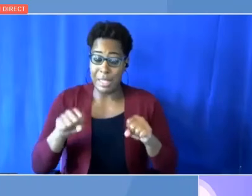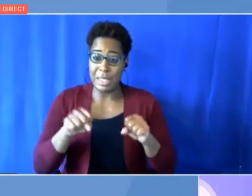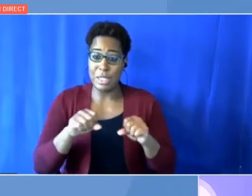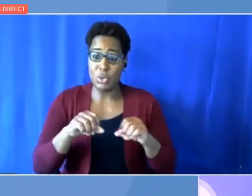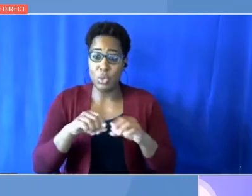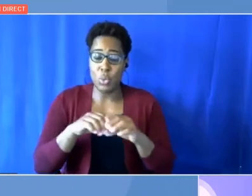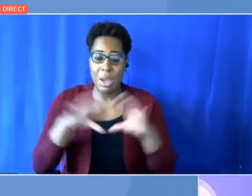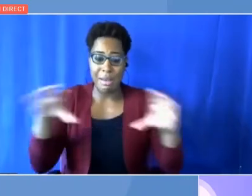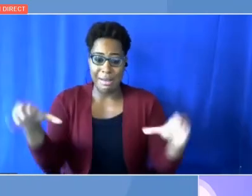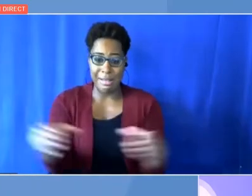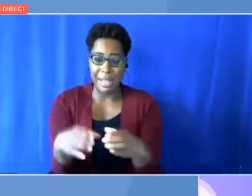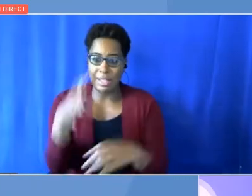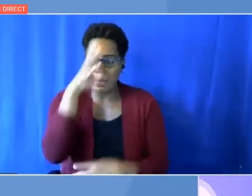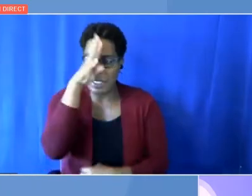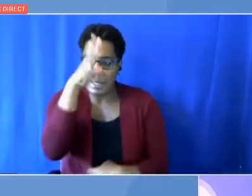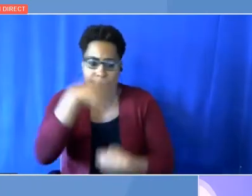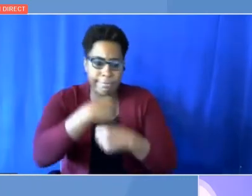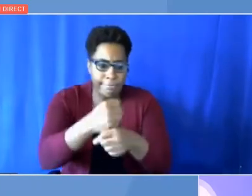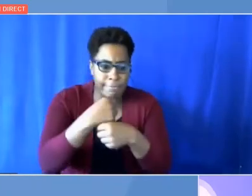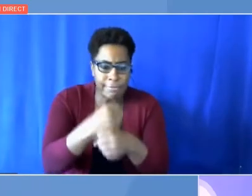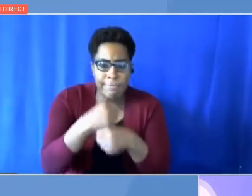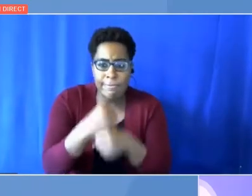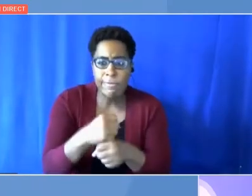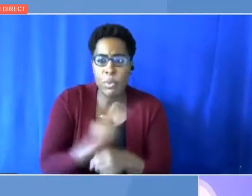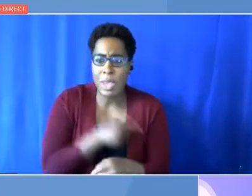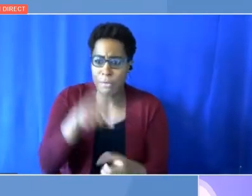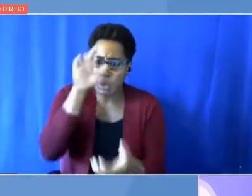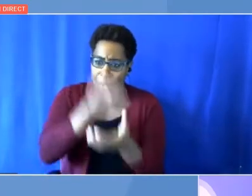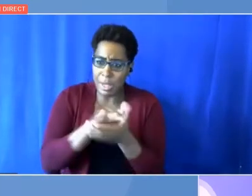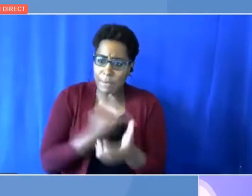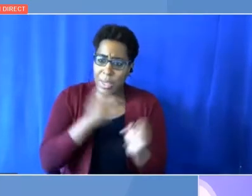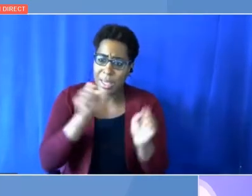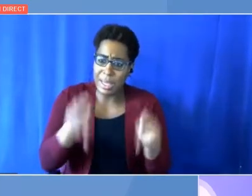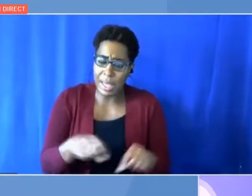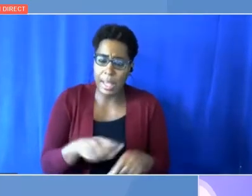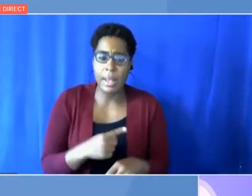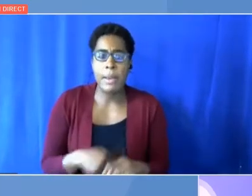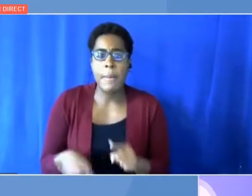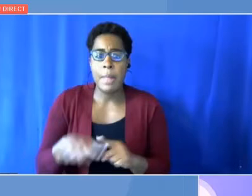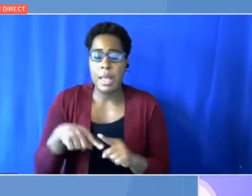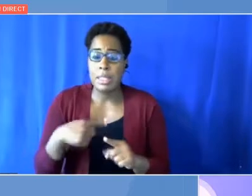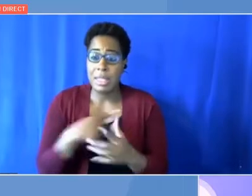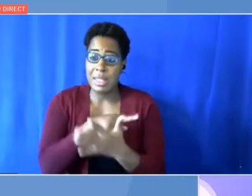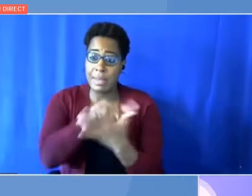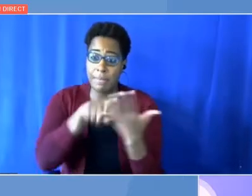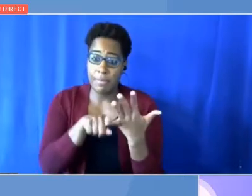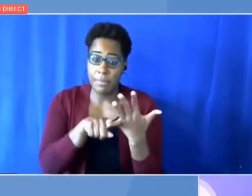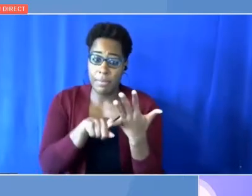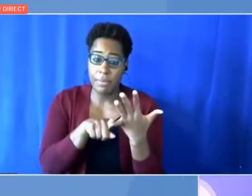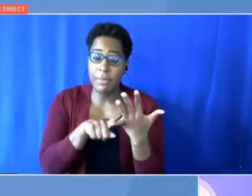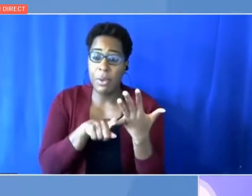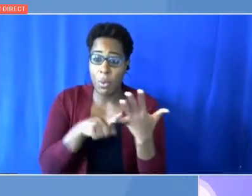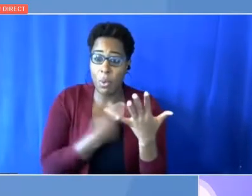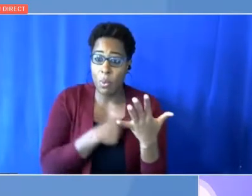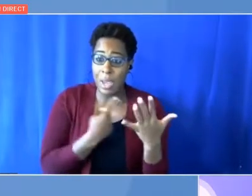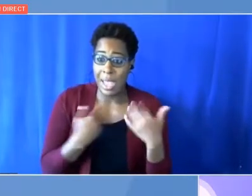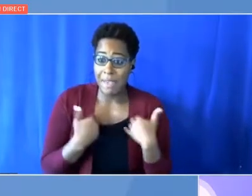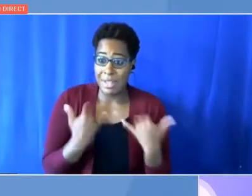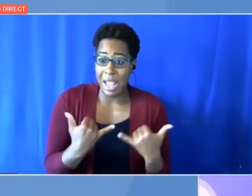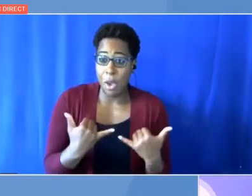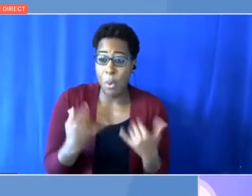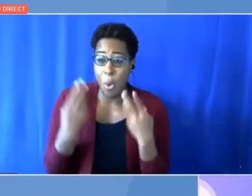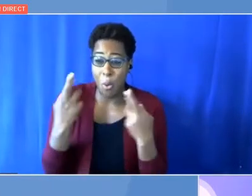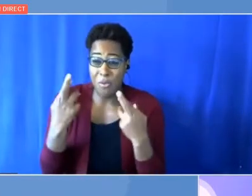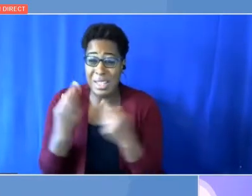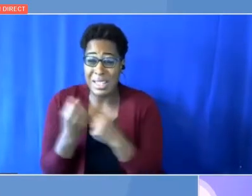there's some really quite specific recommendations for the five sectors so far covered. I hope we have 10 sectors covered next year. So we're covering more like 90